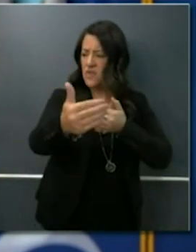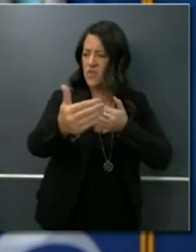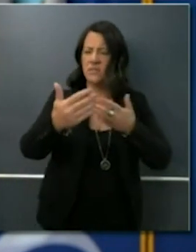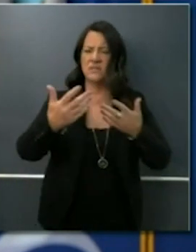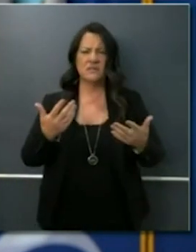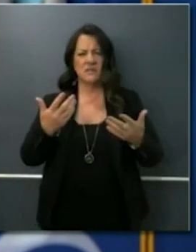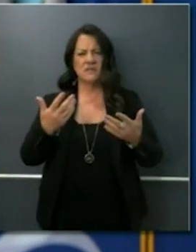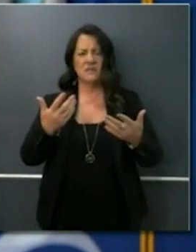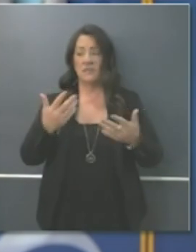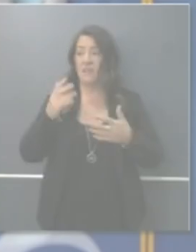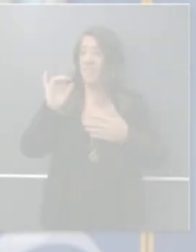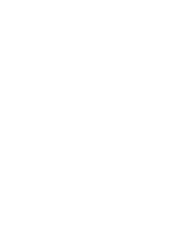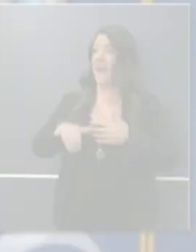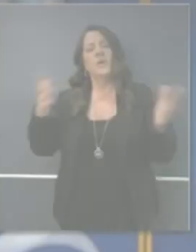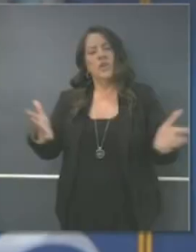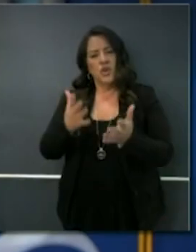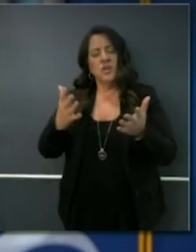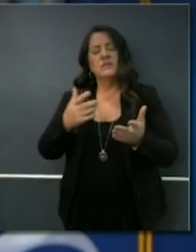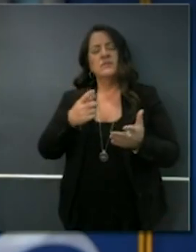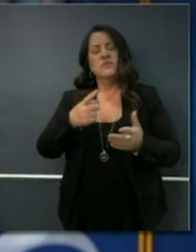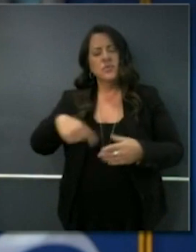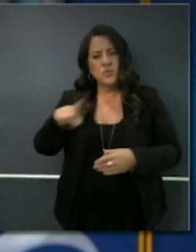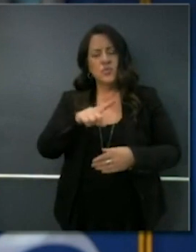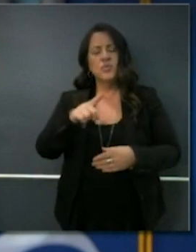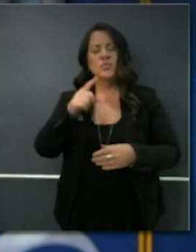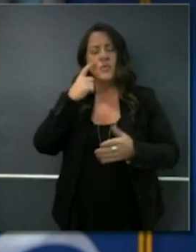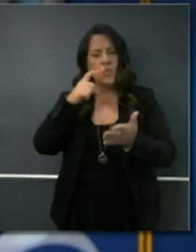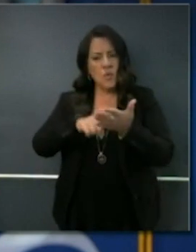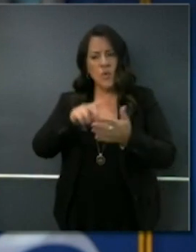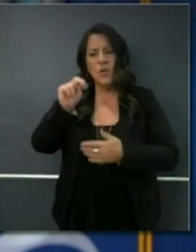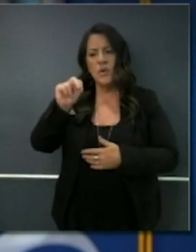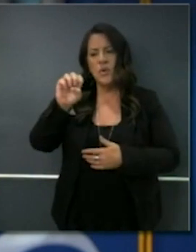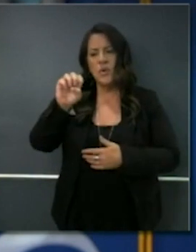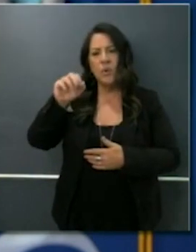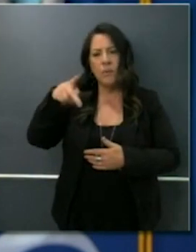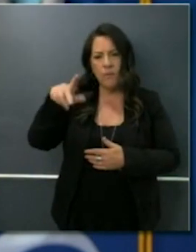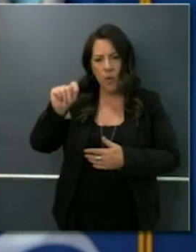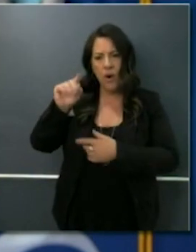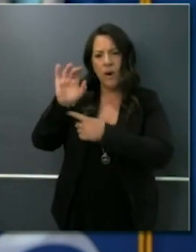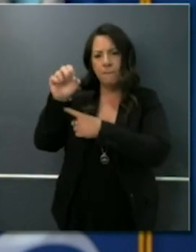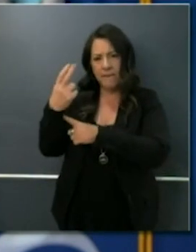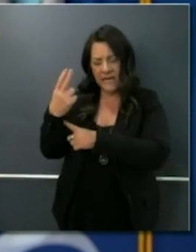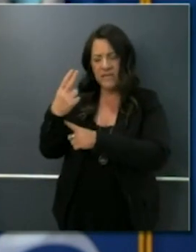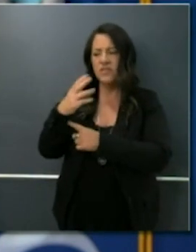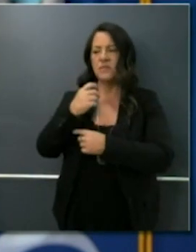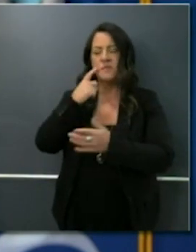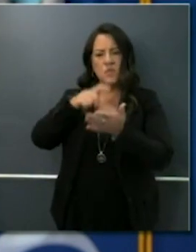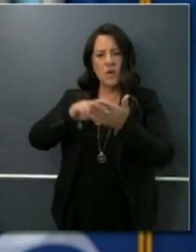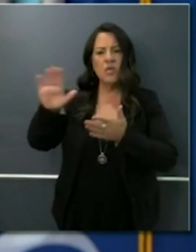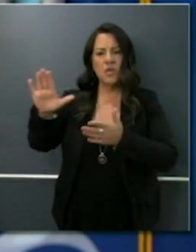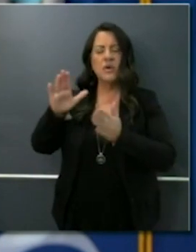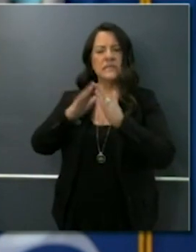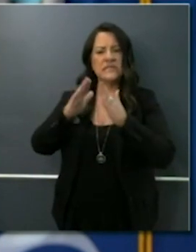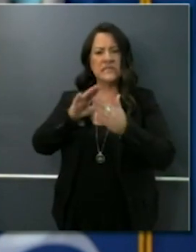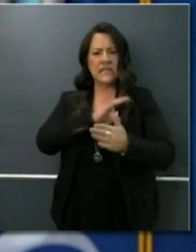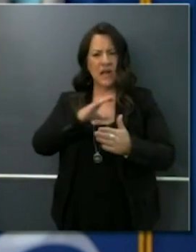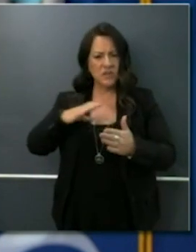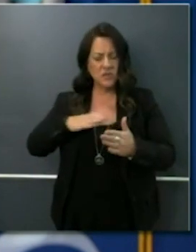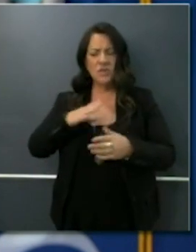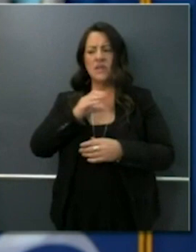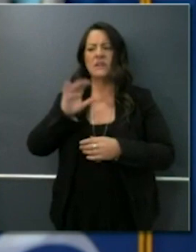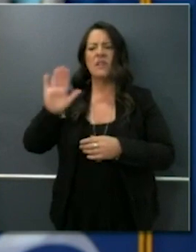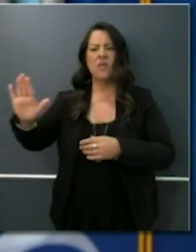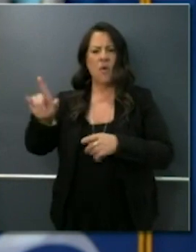around our coasts. Newport Beach. I want to acknowledge their city council. I want to acknowledge the County Board of